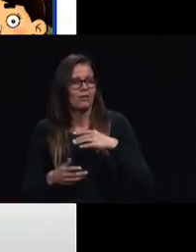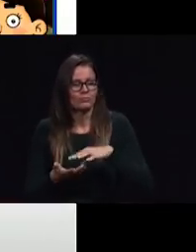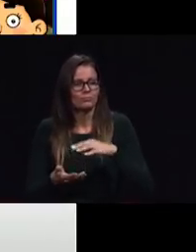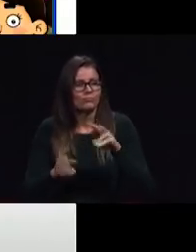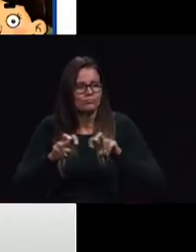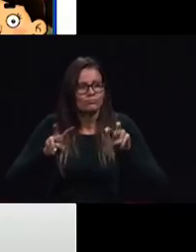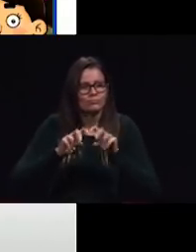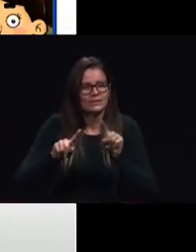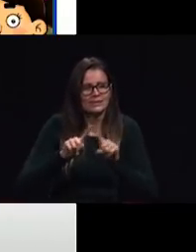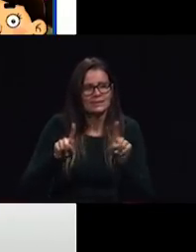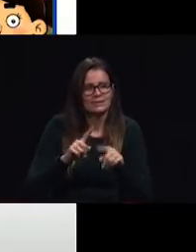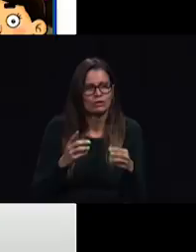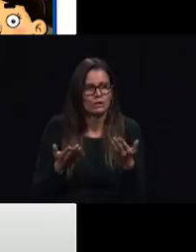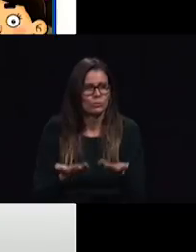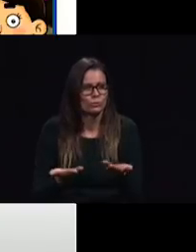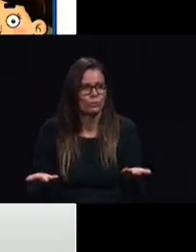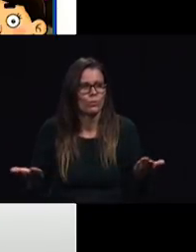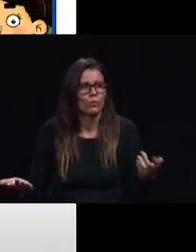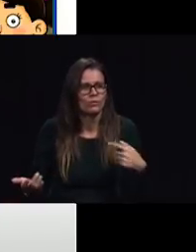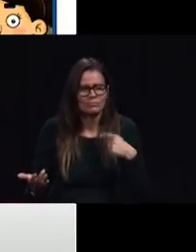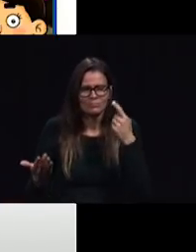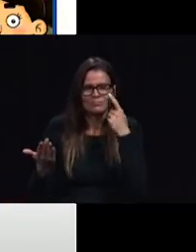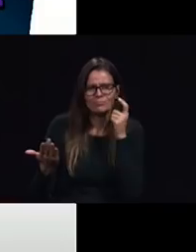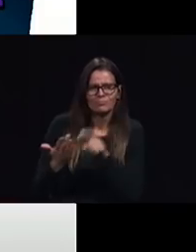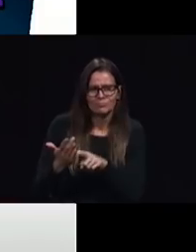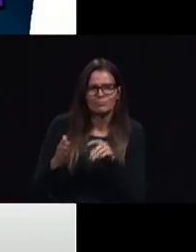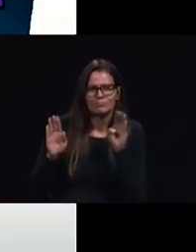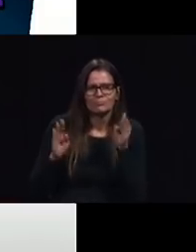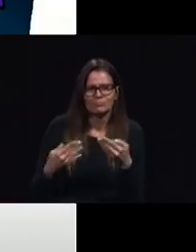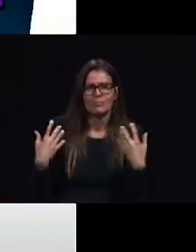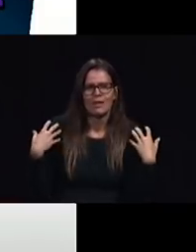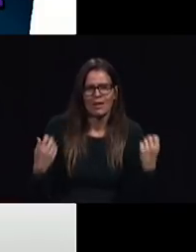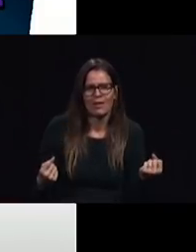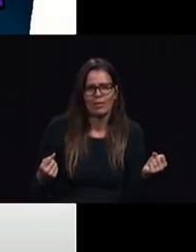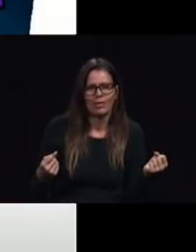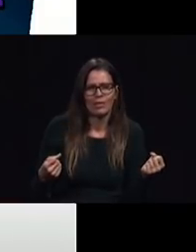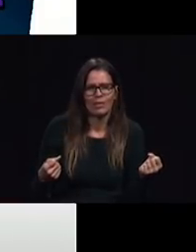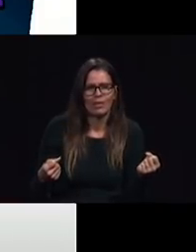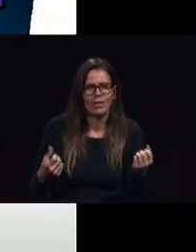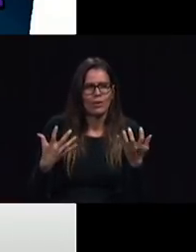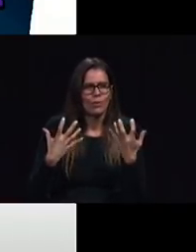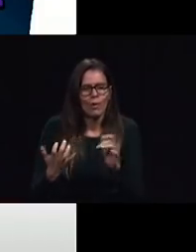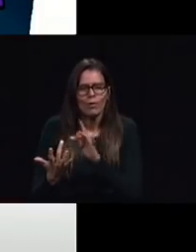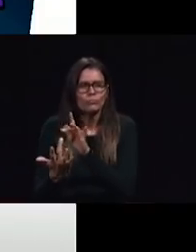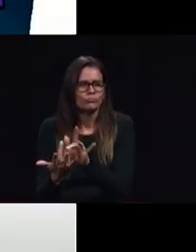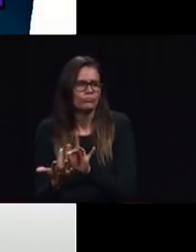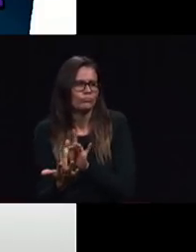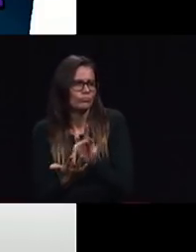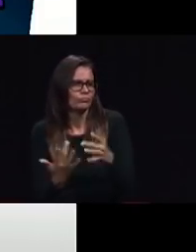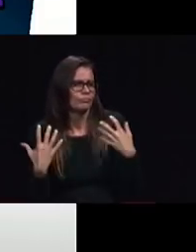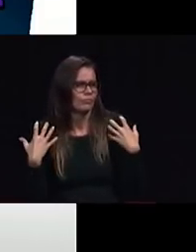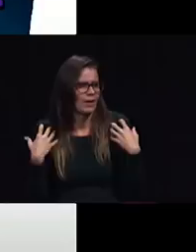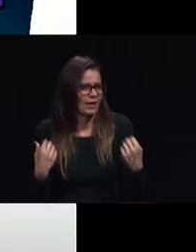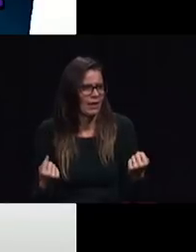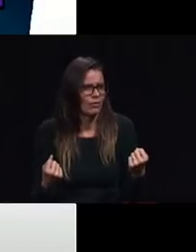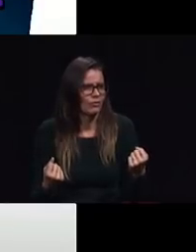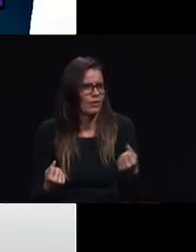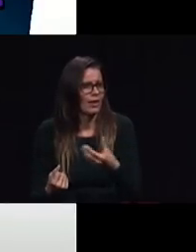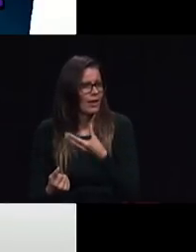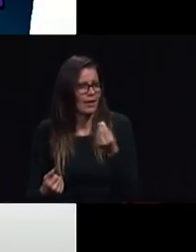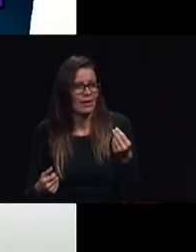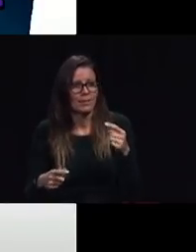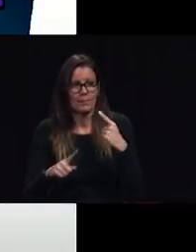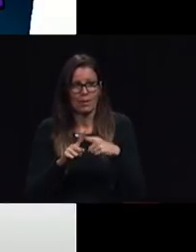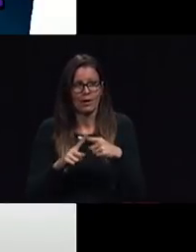the health ones that we hope to reach them and we hope that we are able through the vacation Bible school to be able to reach our